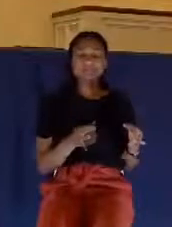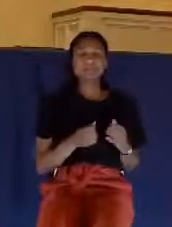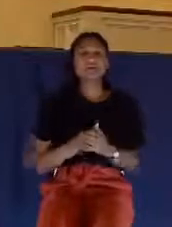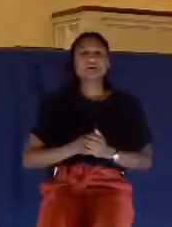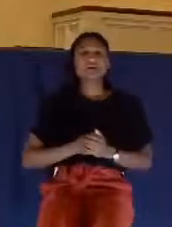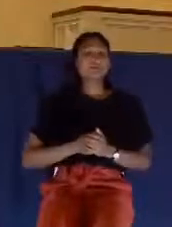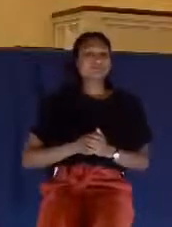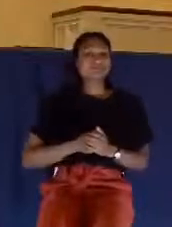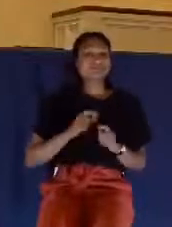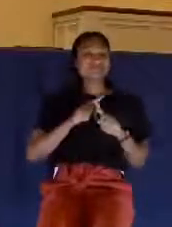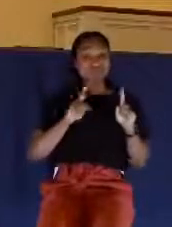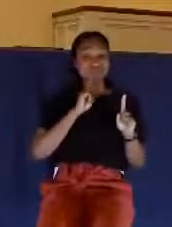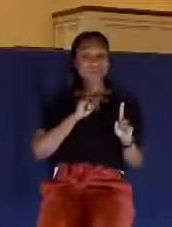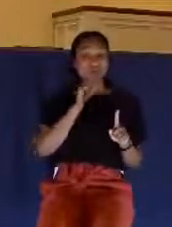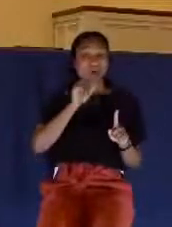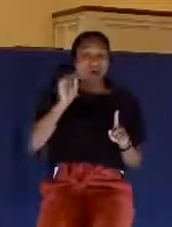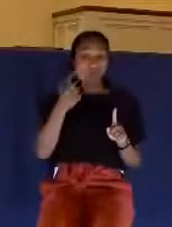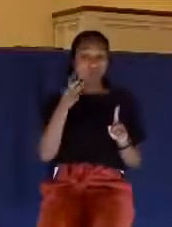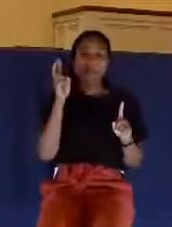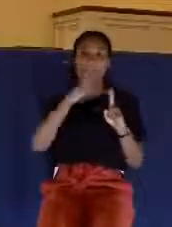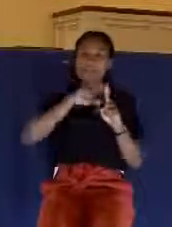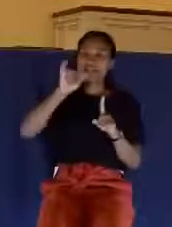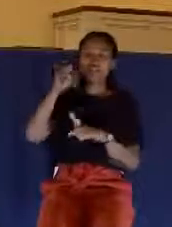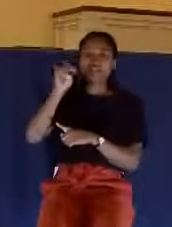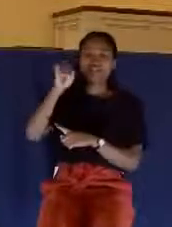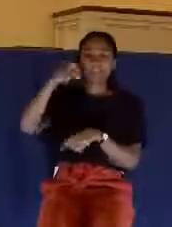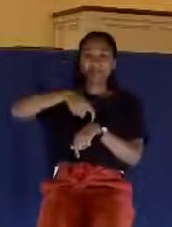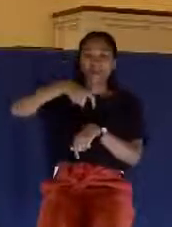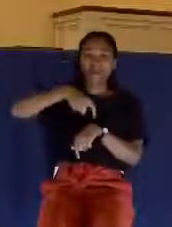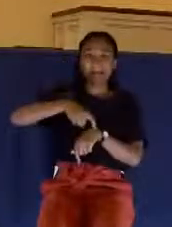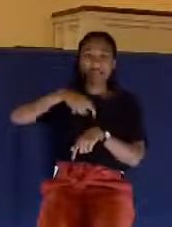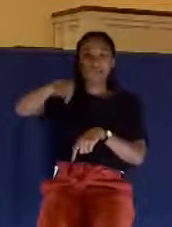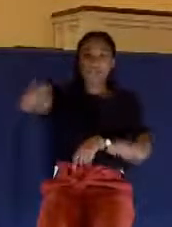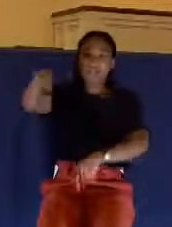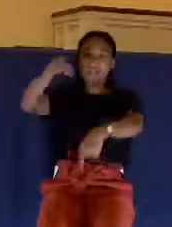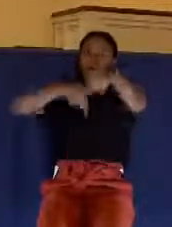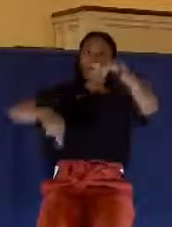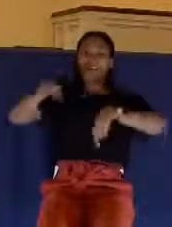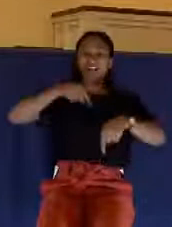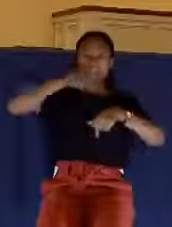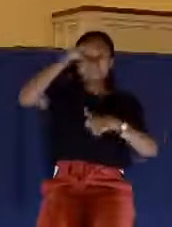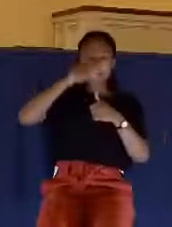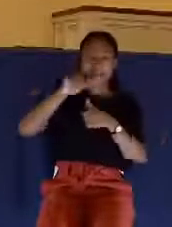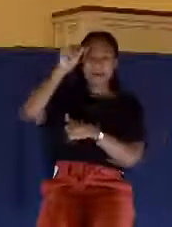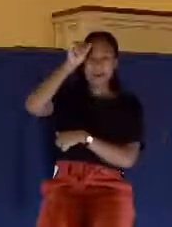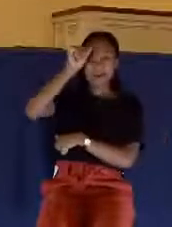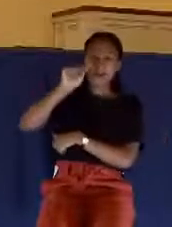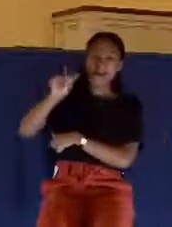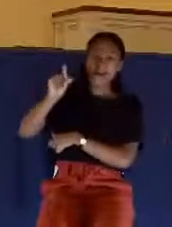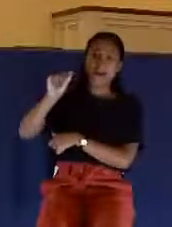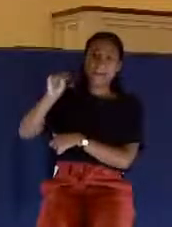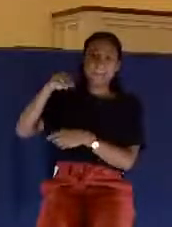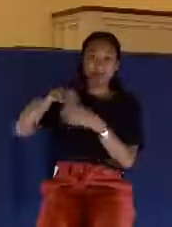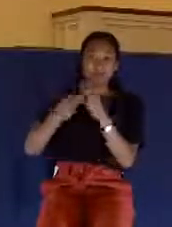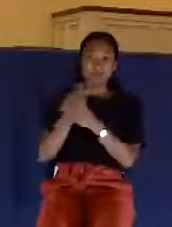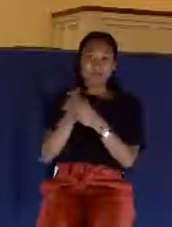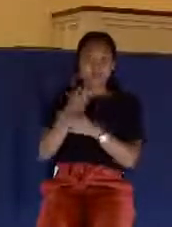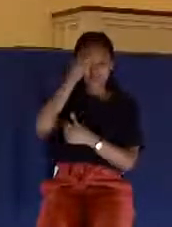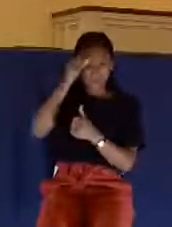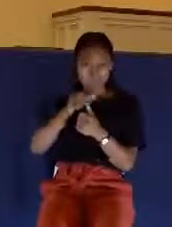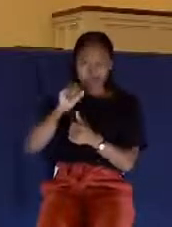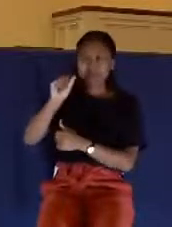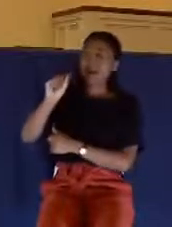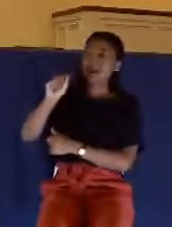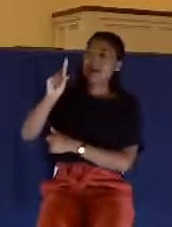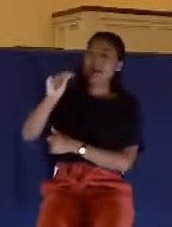back to James Day. We can go back a whole lot earlier, all the way back to Adam in the garden, and you know the story there. When Adam sinned, remember